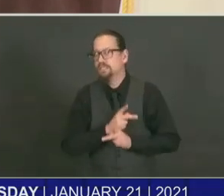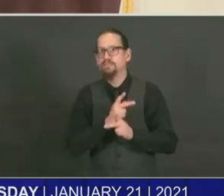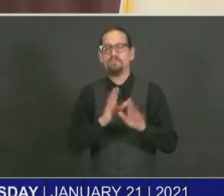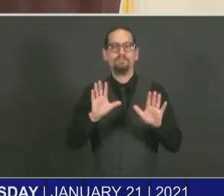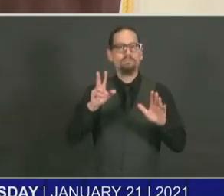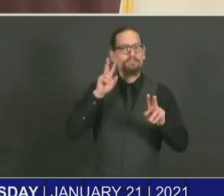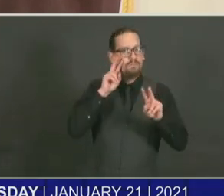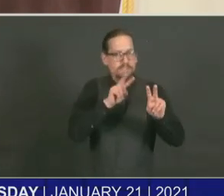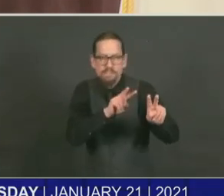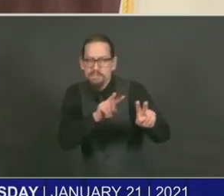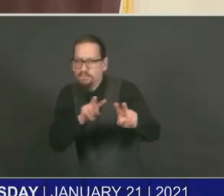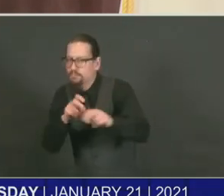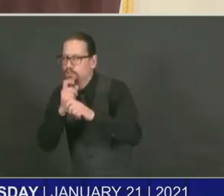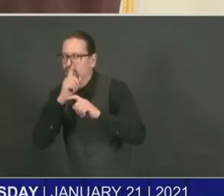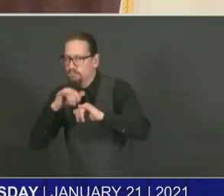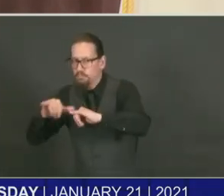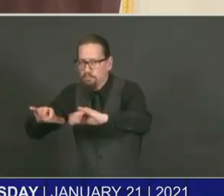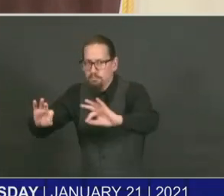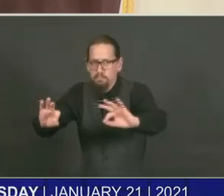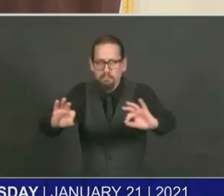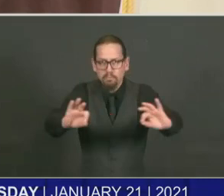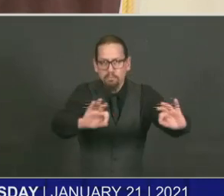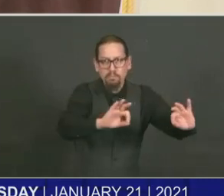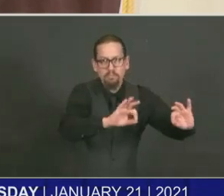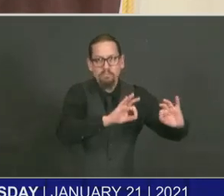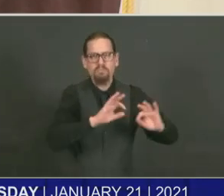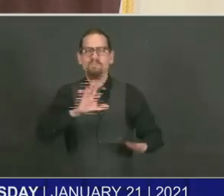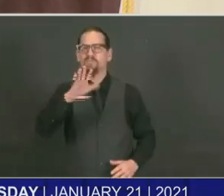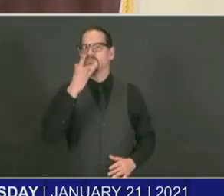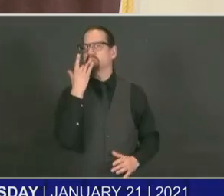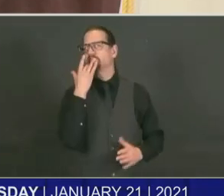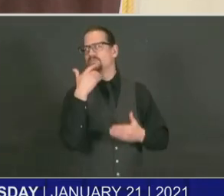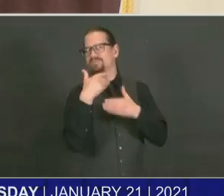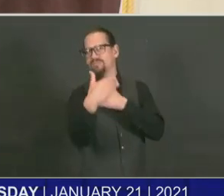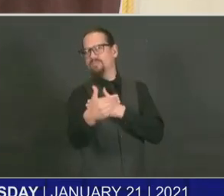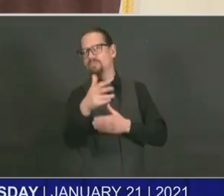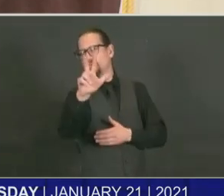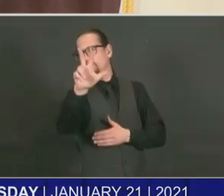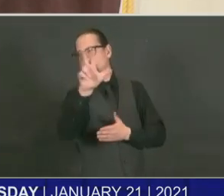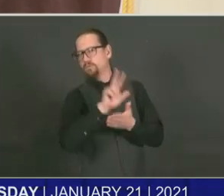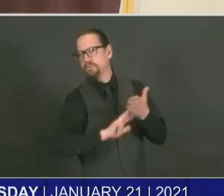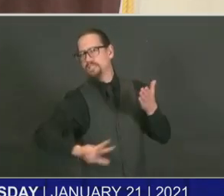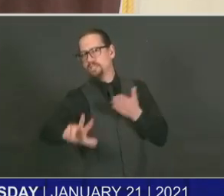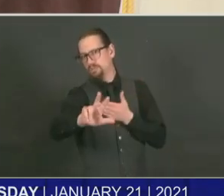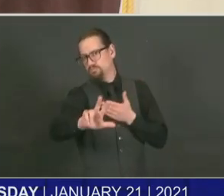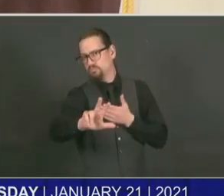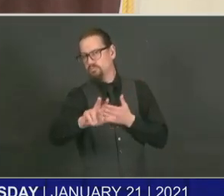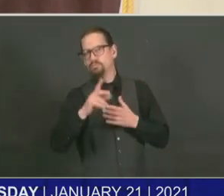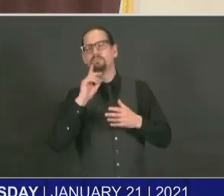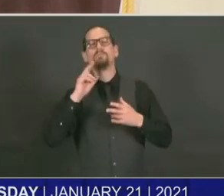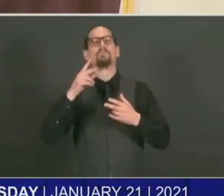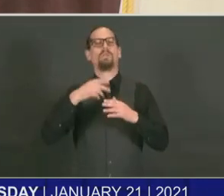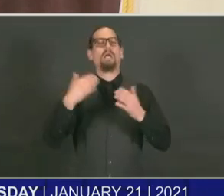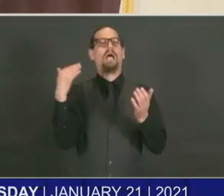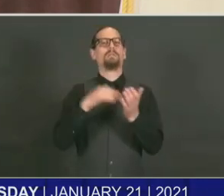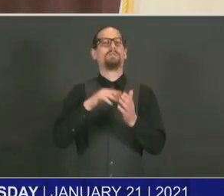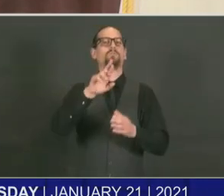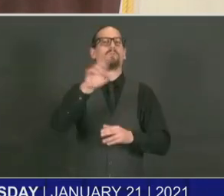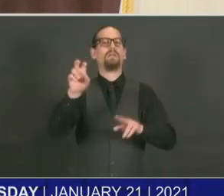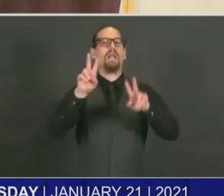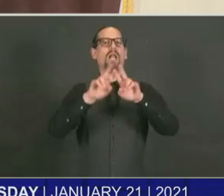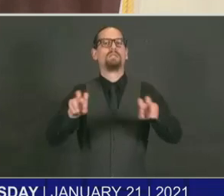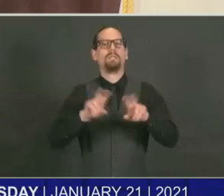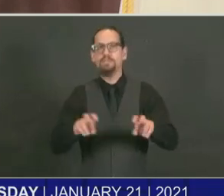next three weeks or so, we'll be able to really make that assessment of how we can balance restrictions